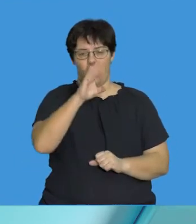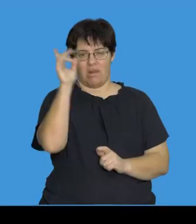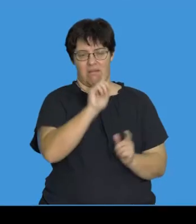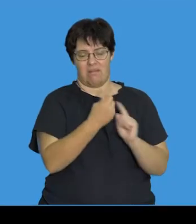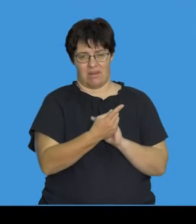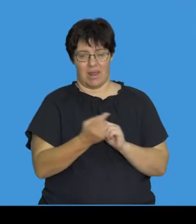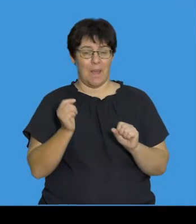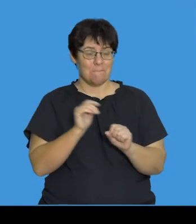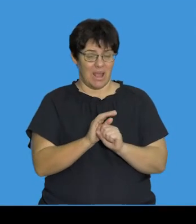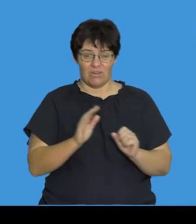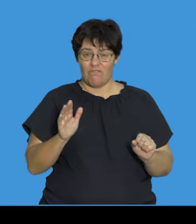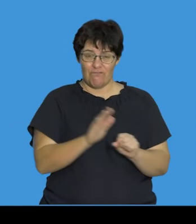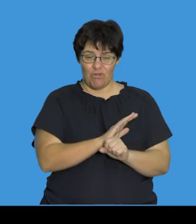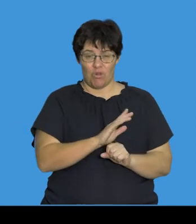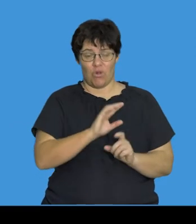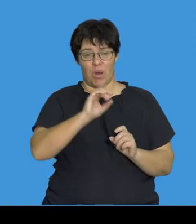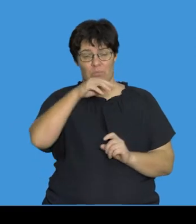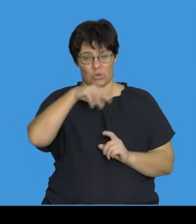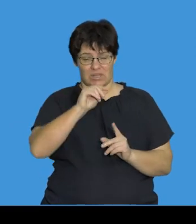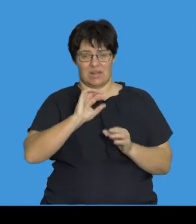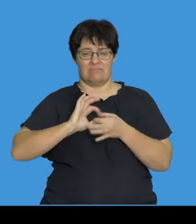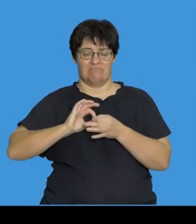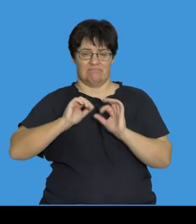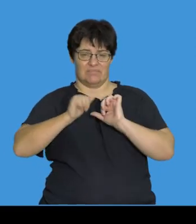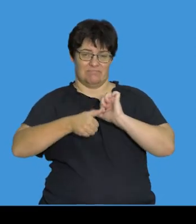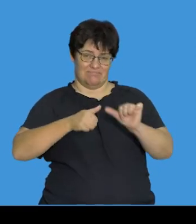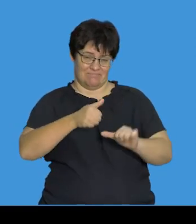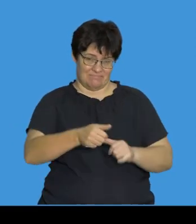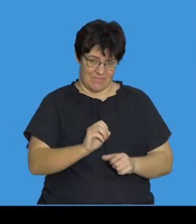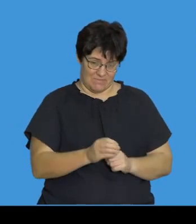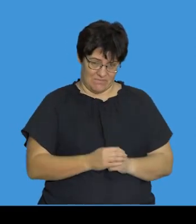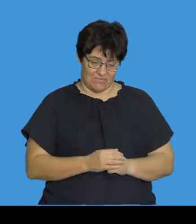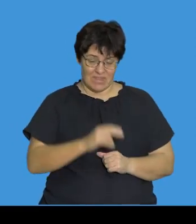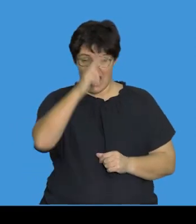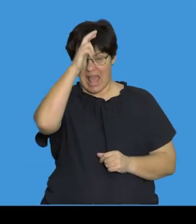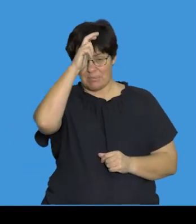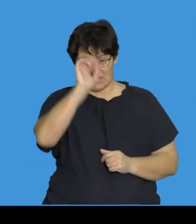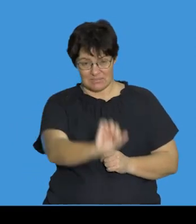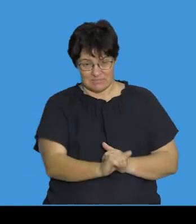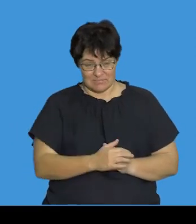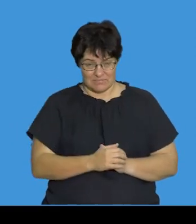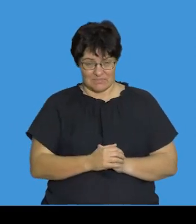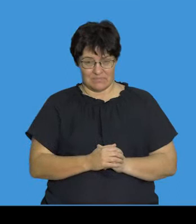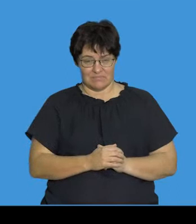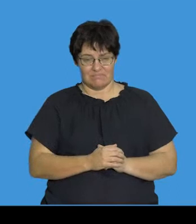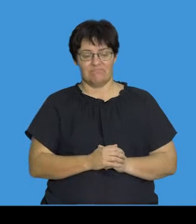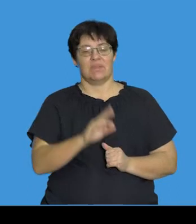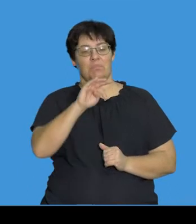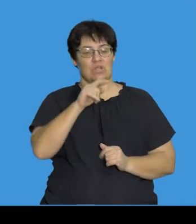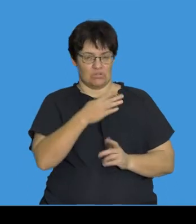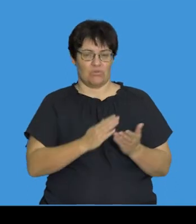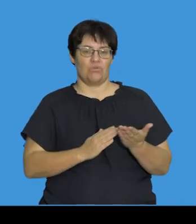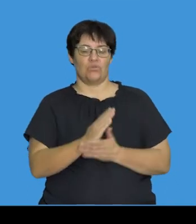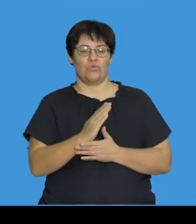impacting an entire protein sequence. We also know that albinism is a mutation due